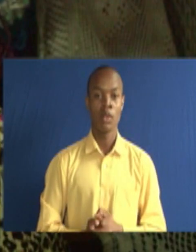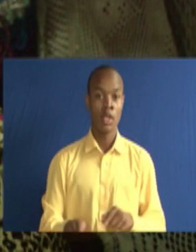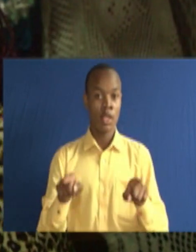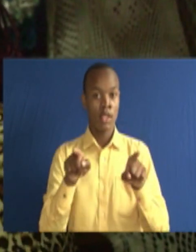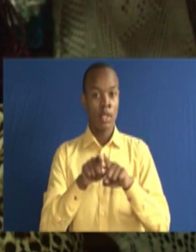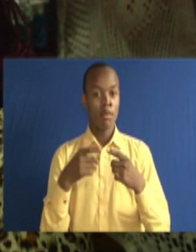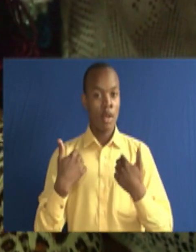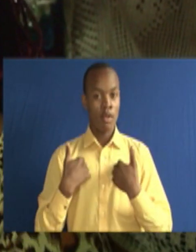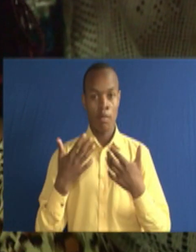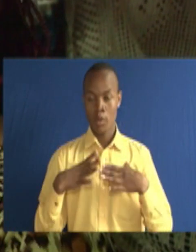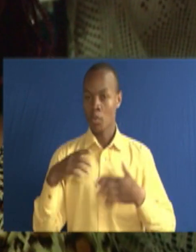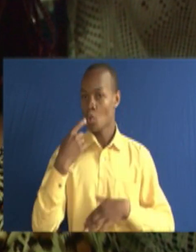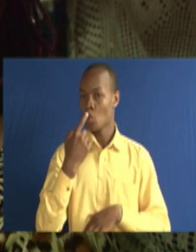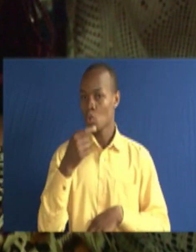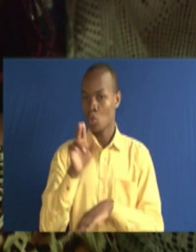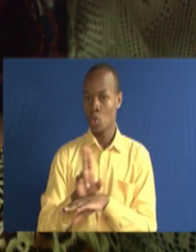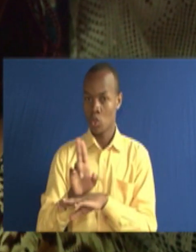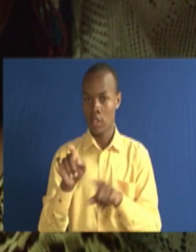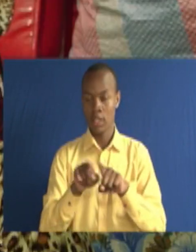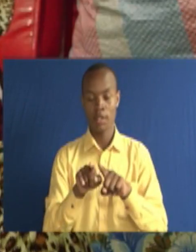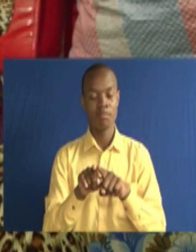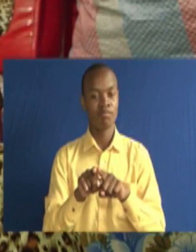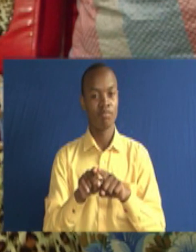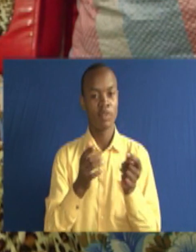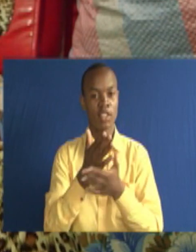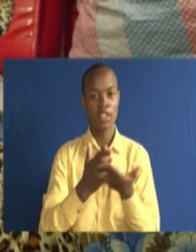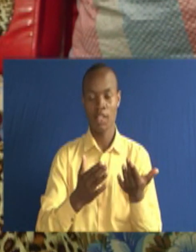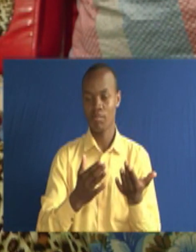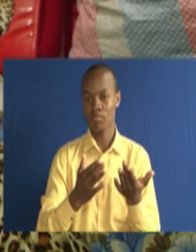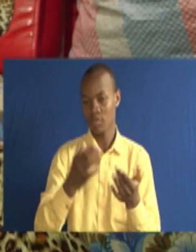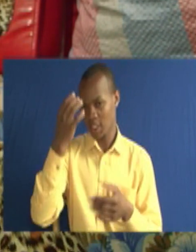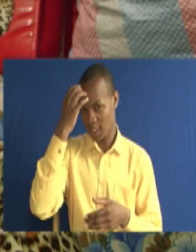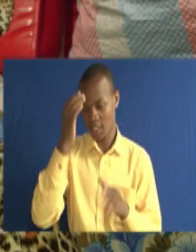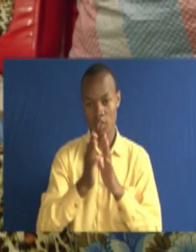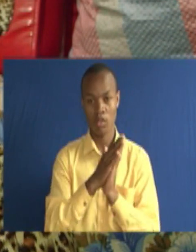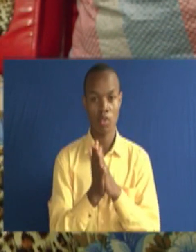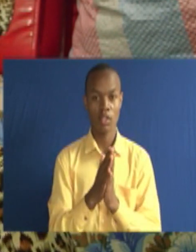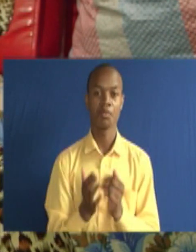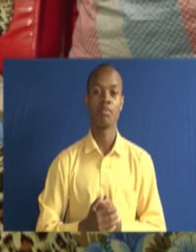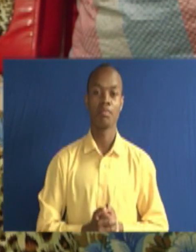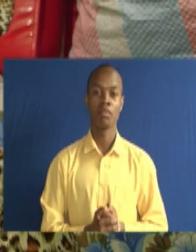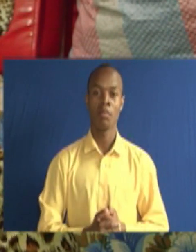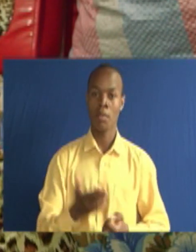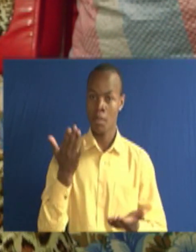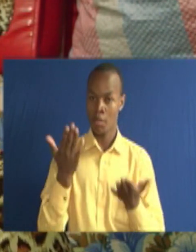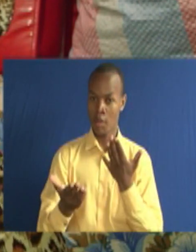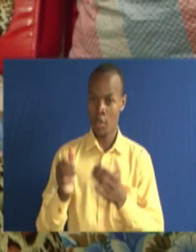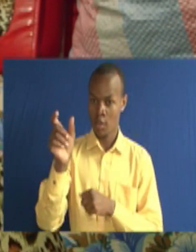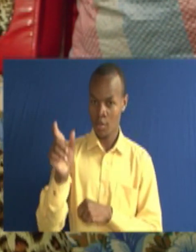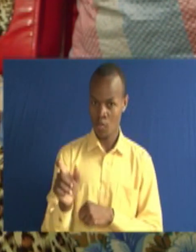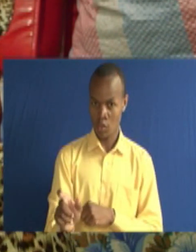because of her disability are some of her sad moments. Mtu ametukua advantage ya disability